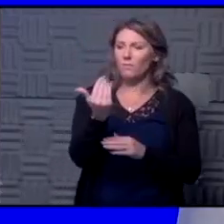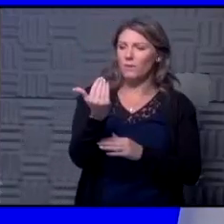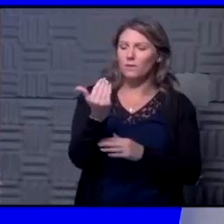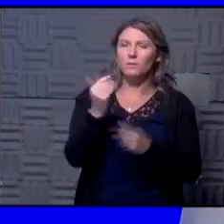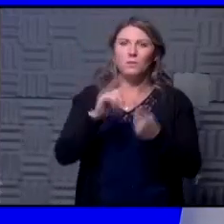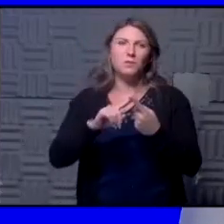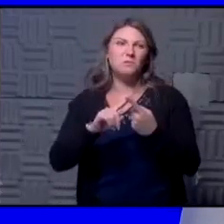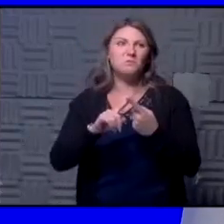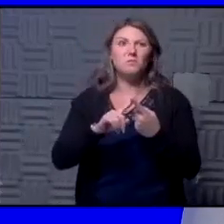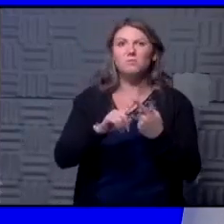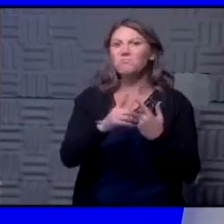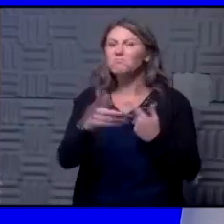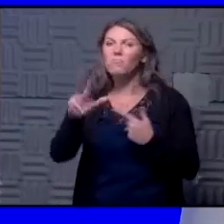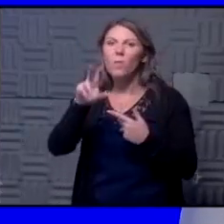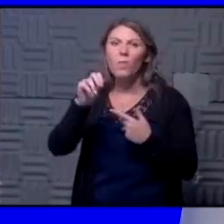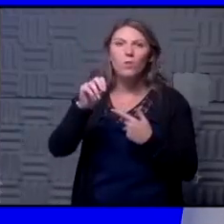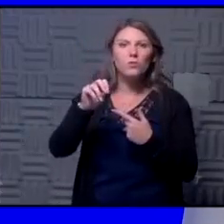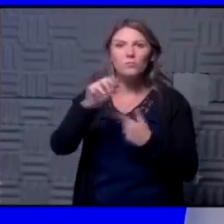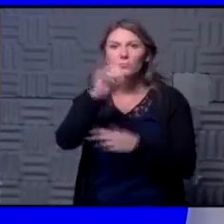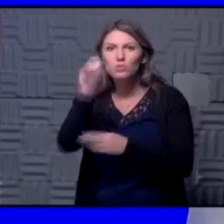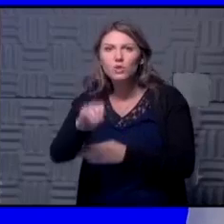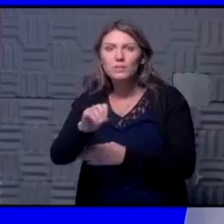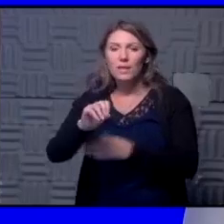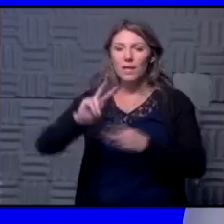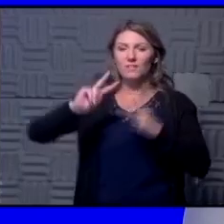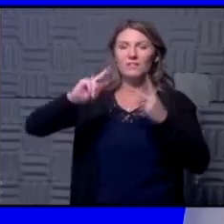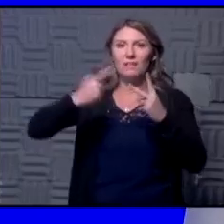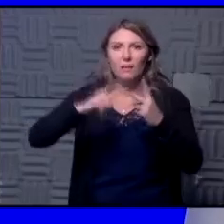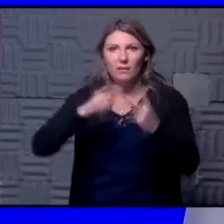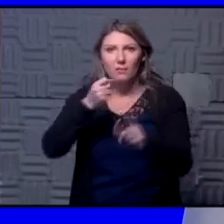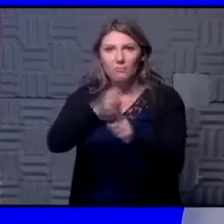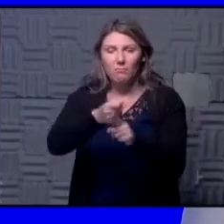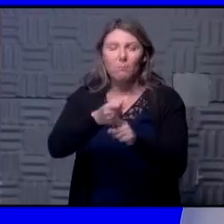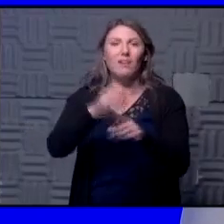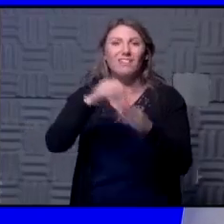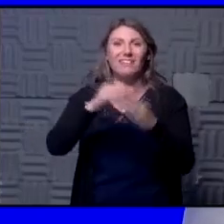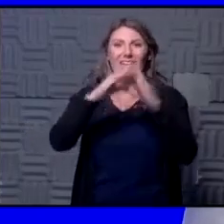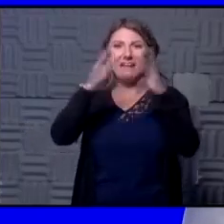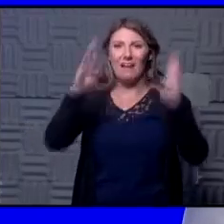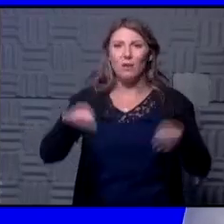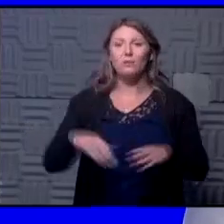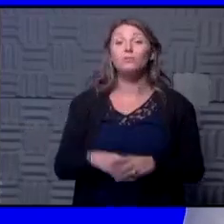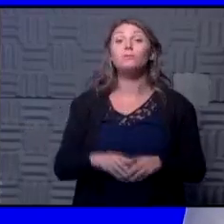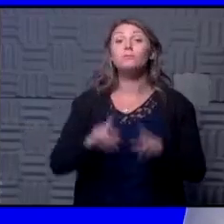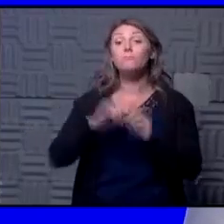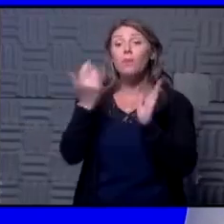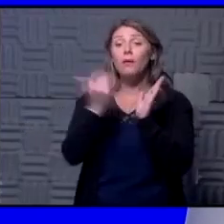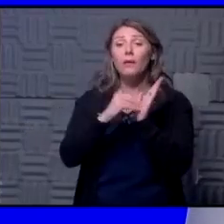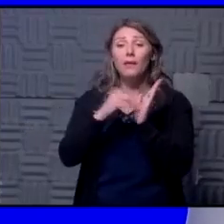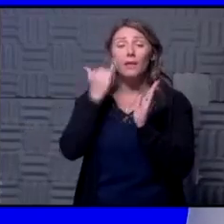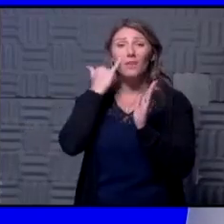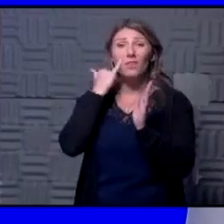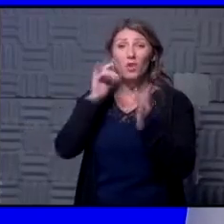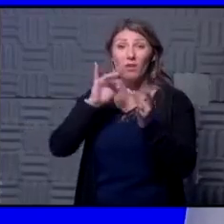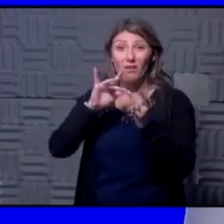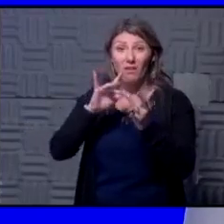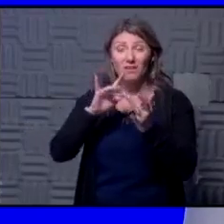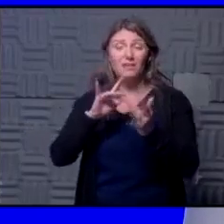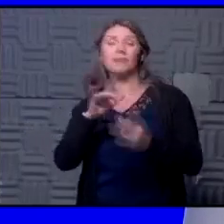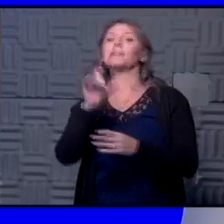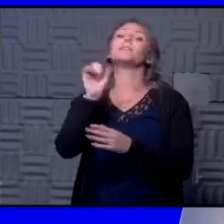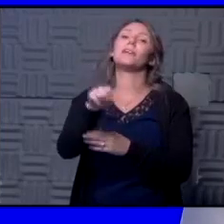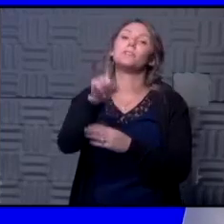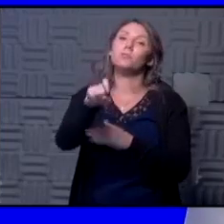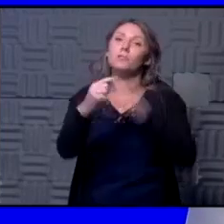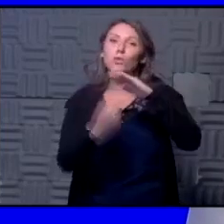20 to 30 percent of secondary attack rates in the home but again if you're a contact of that case then yes you have to